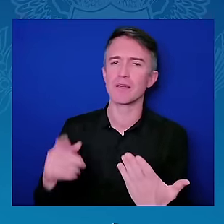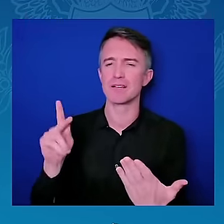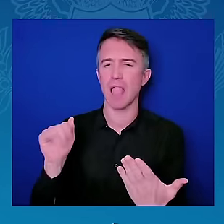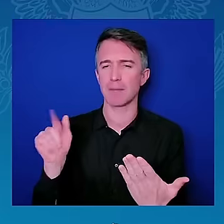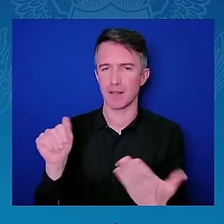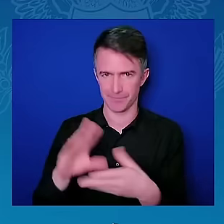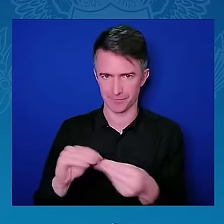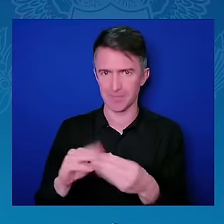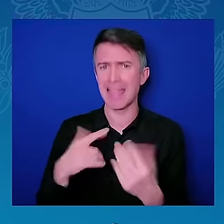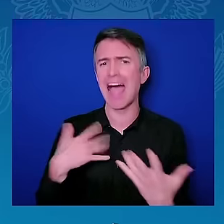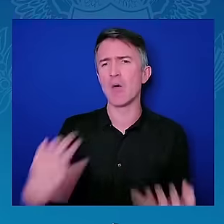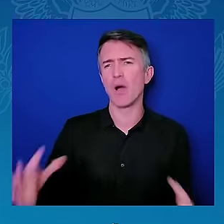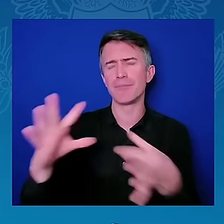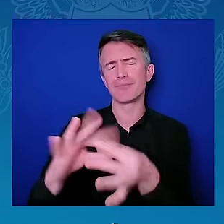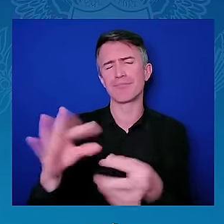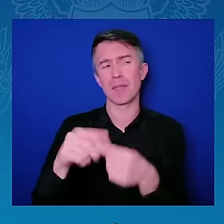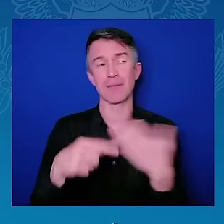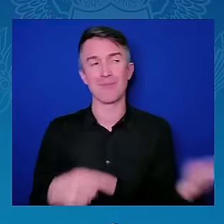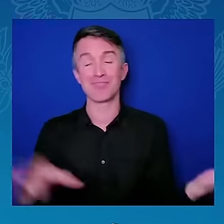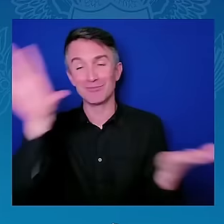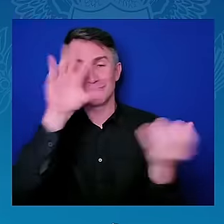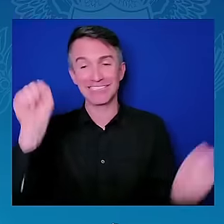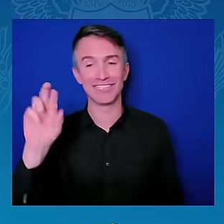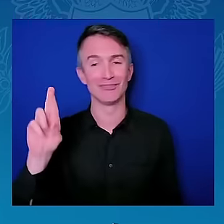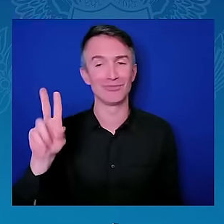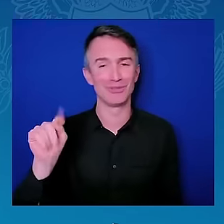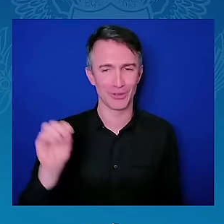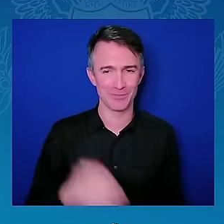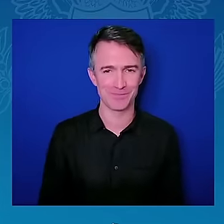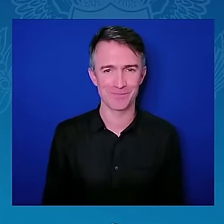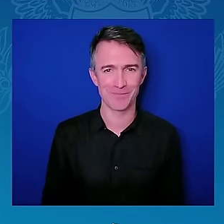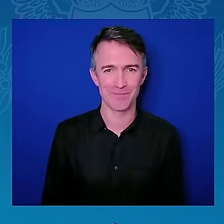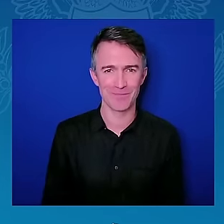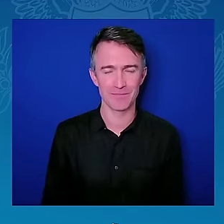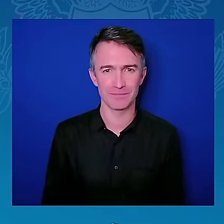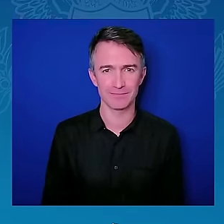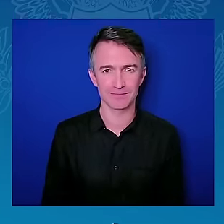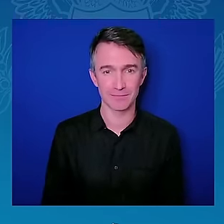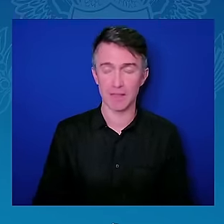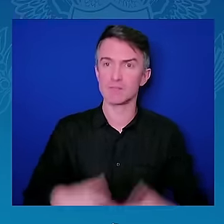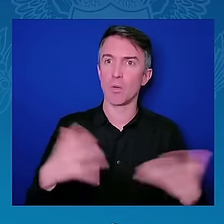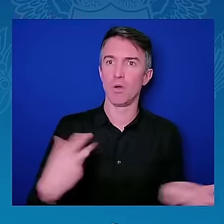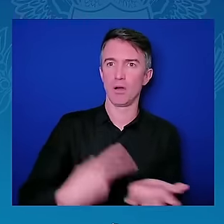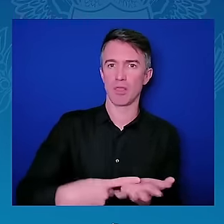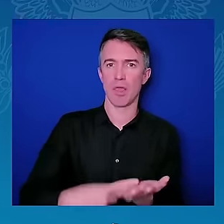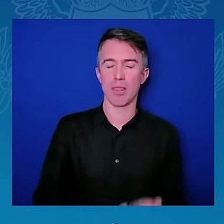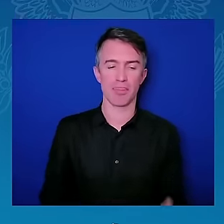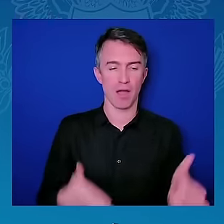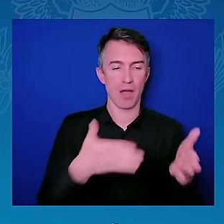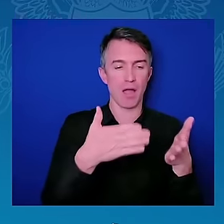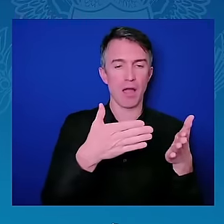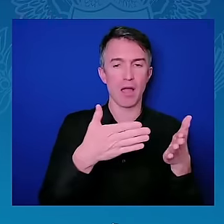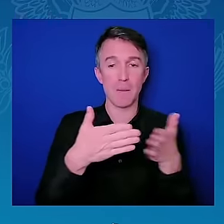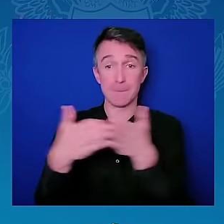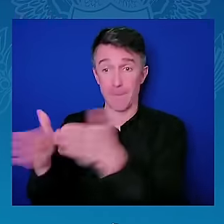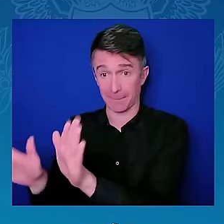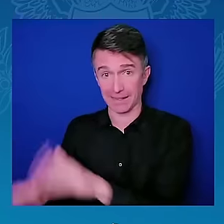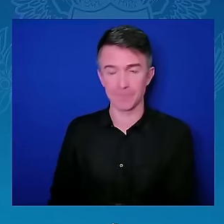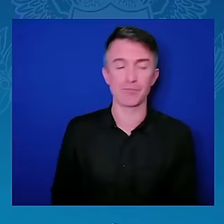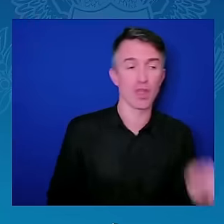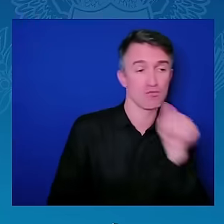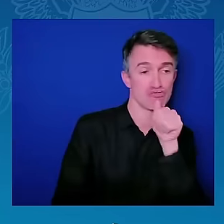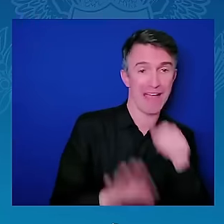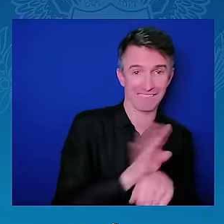partnership is being illustrated around our focus on the continent of Africa. and let it be an example. As we think